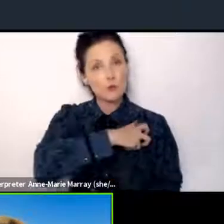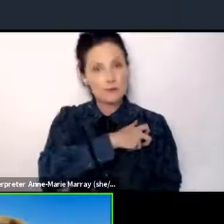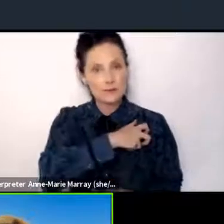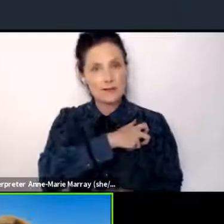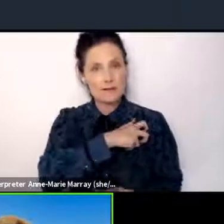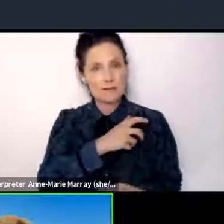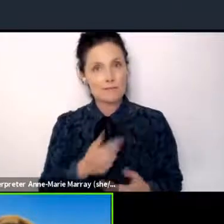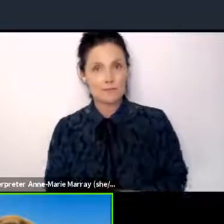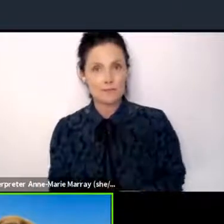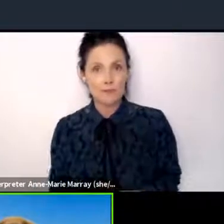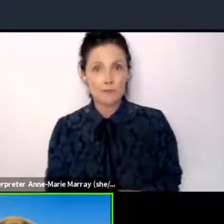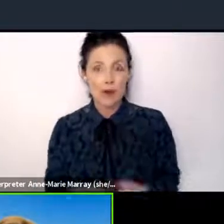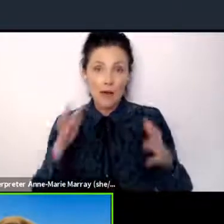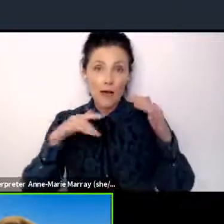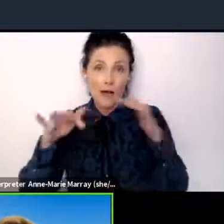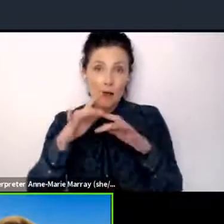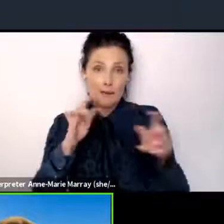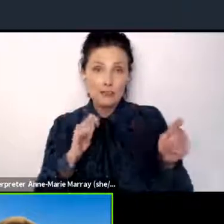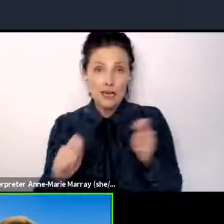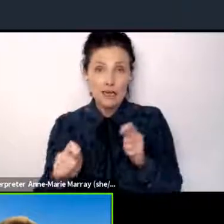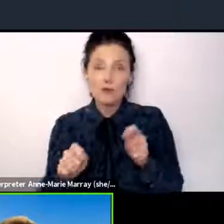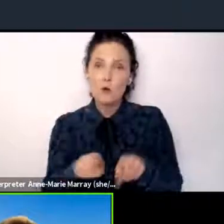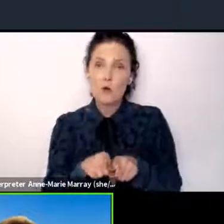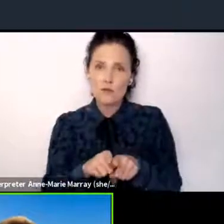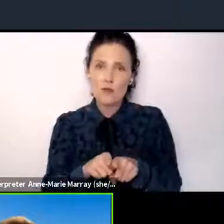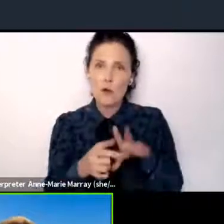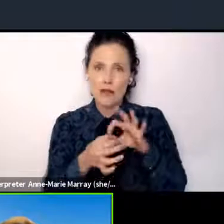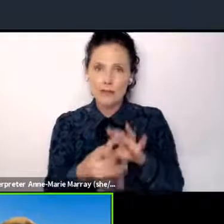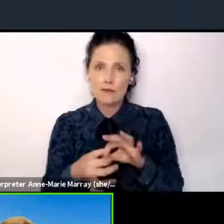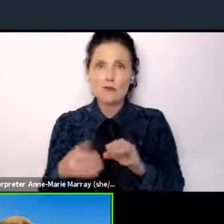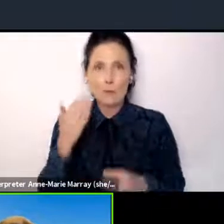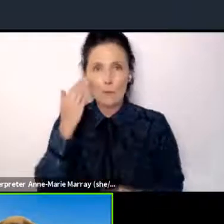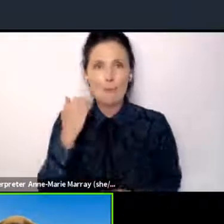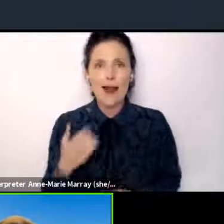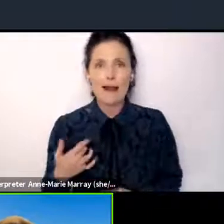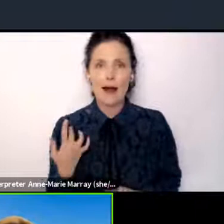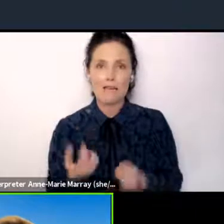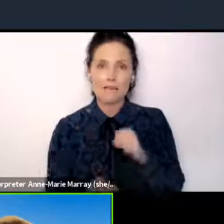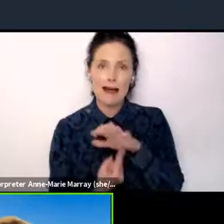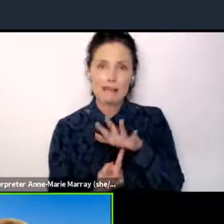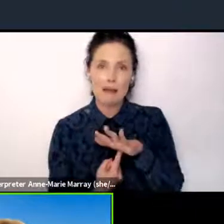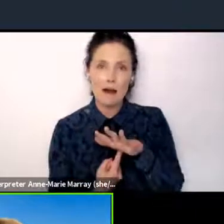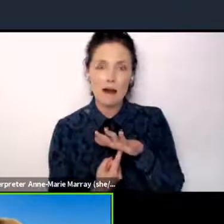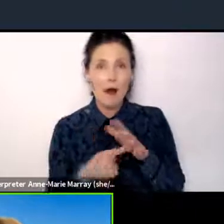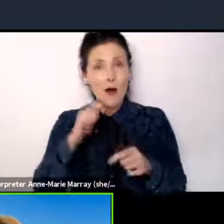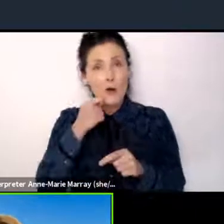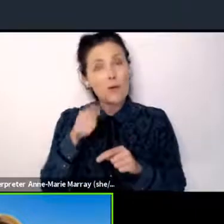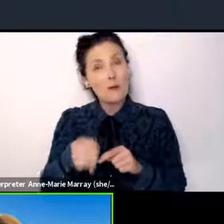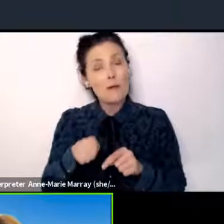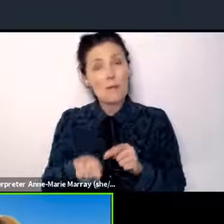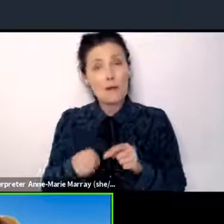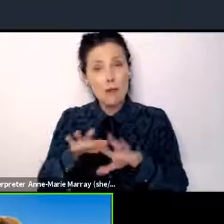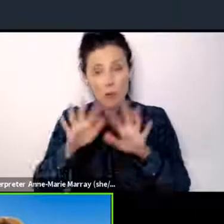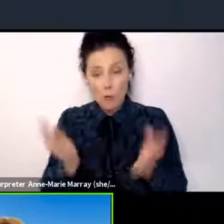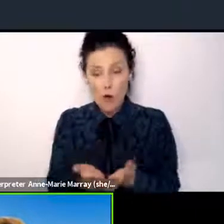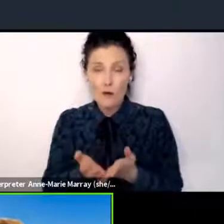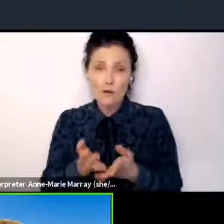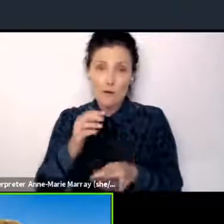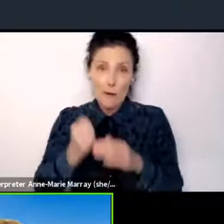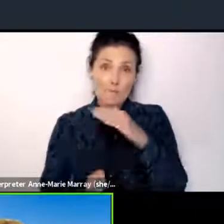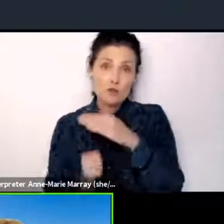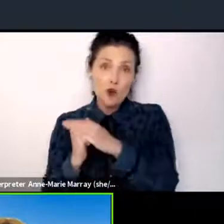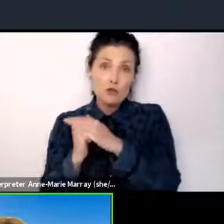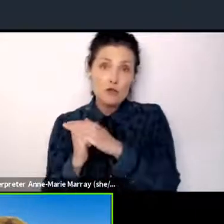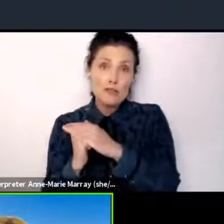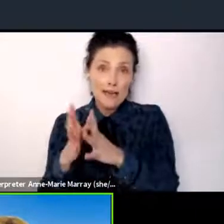Climate change is also a Black Lives Matter issue. It will be the world's majority black population that is most impacted if we don't limit temperatures to